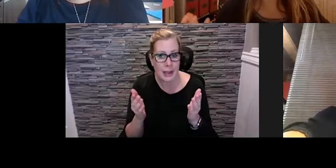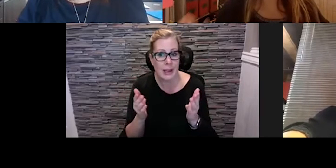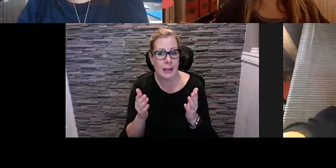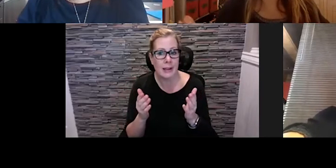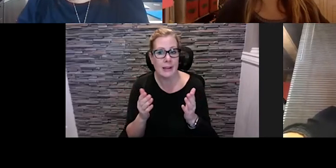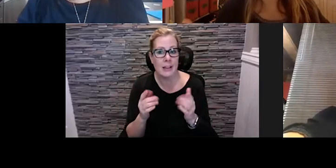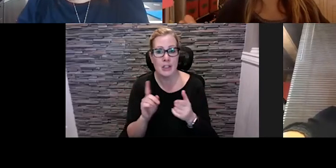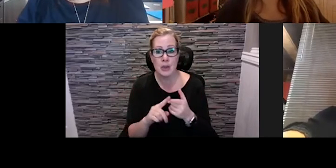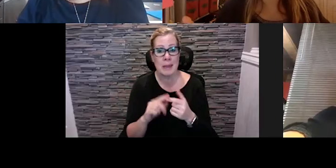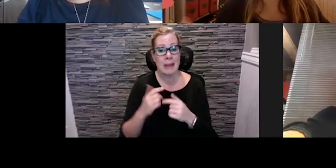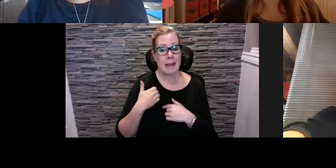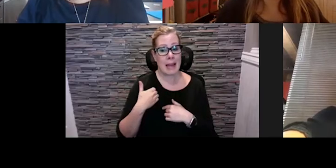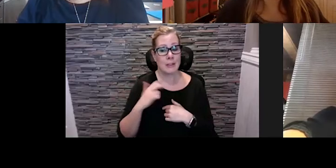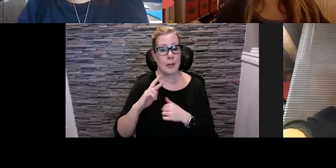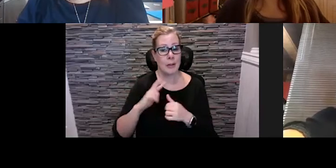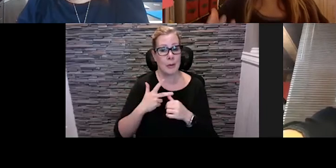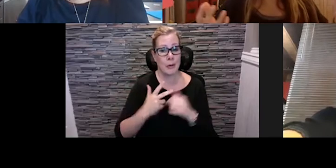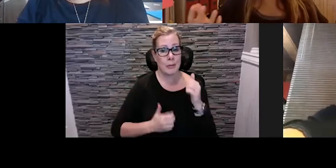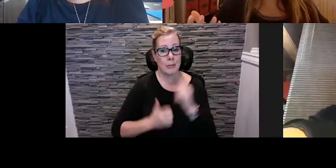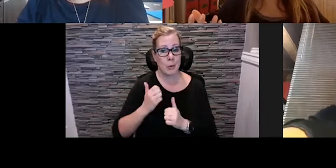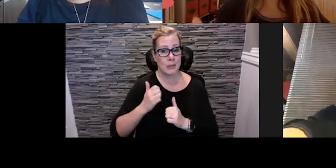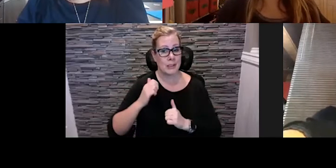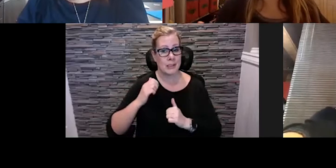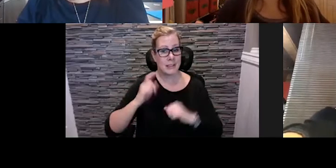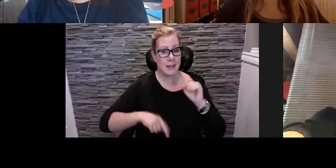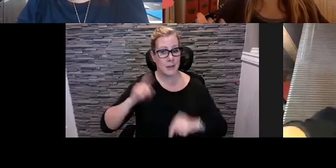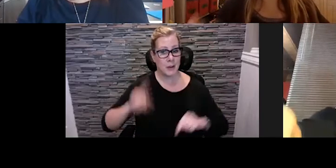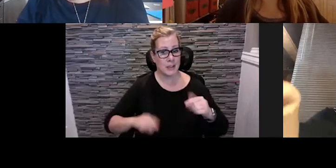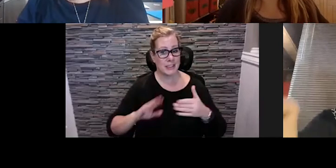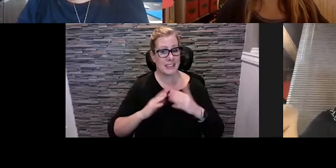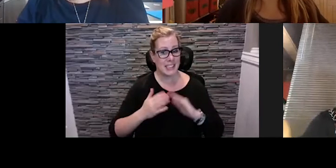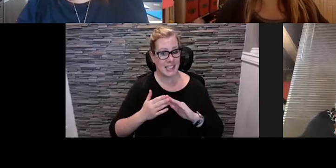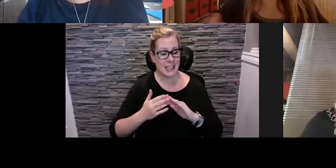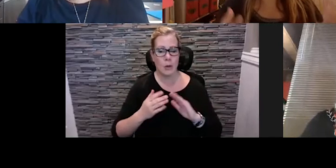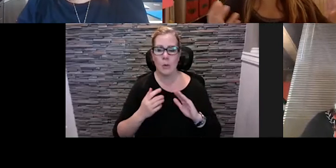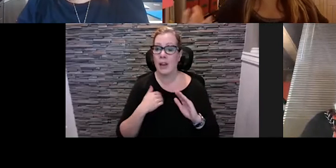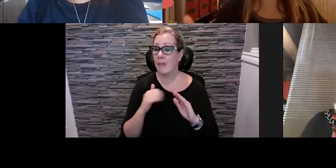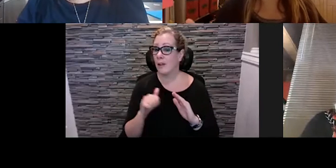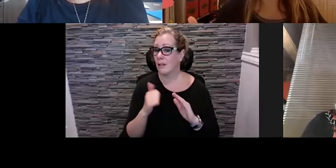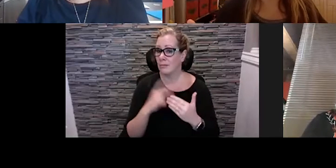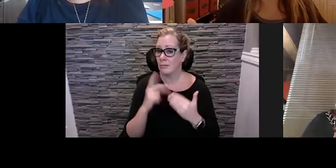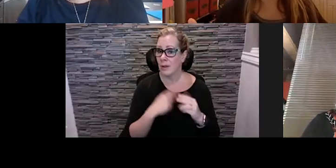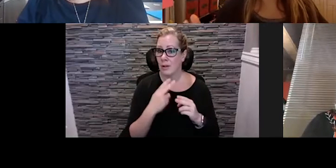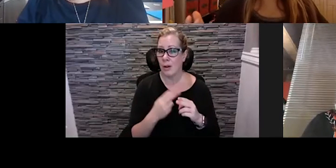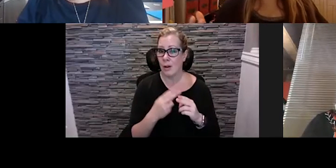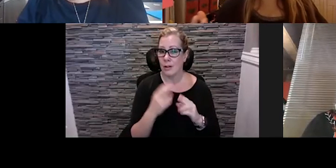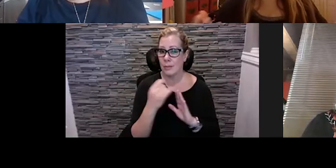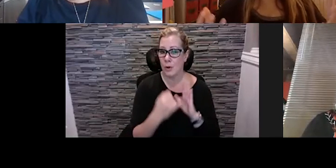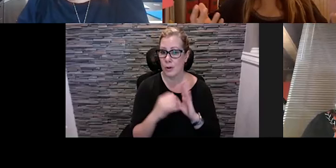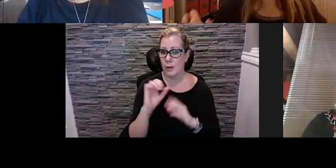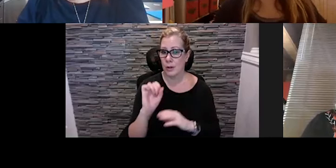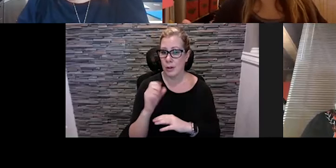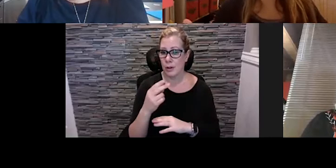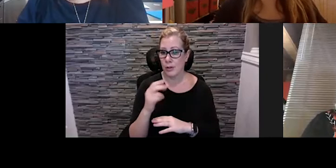Canada's third most diverse city. we have a program called arts share, which has an open deadline. So